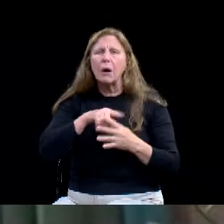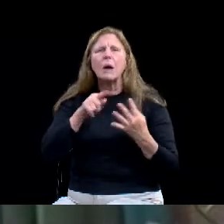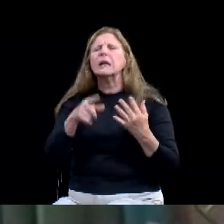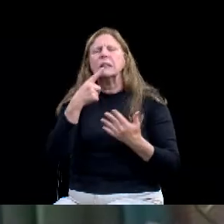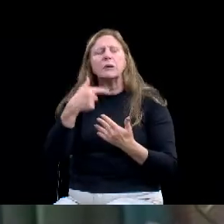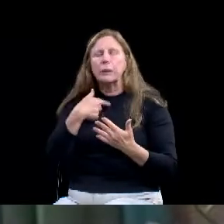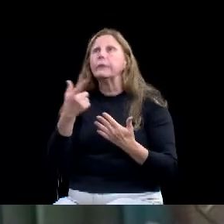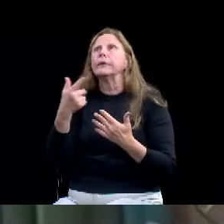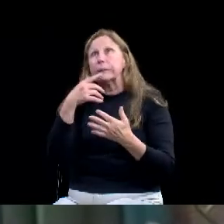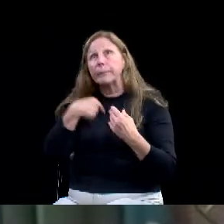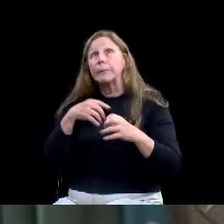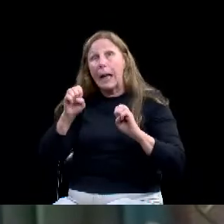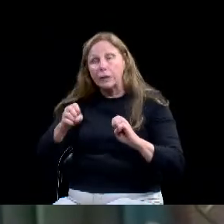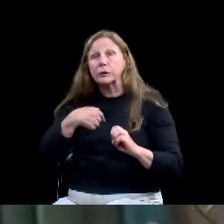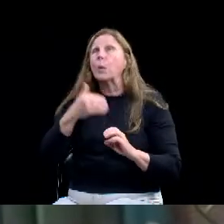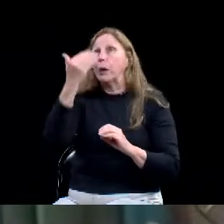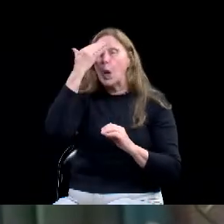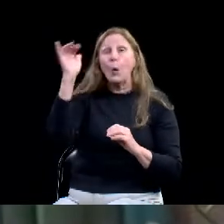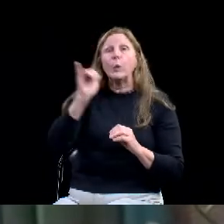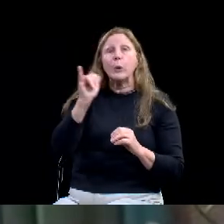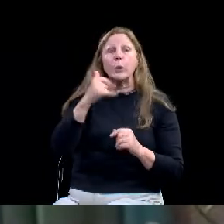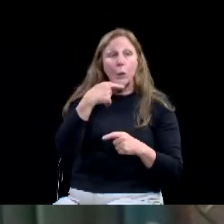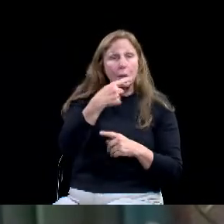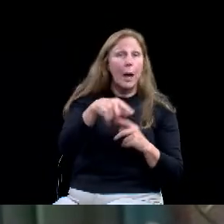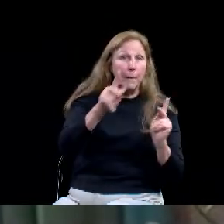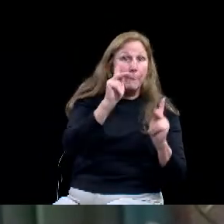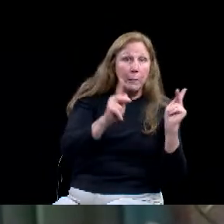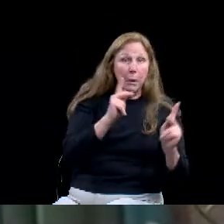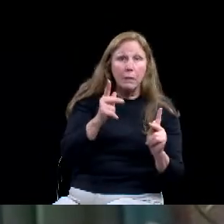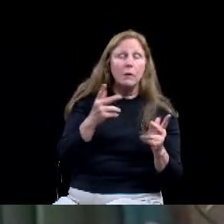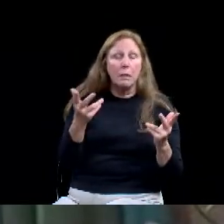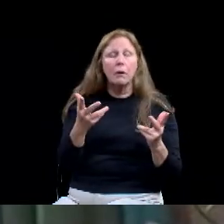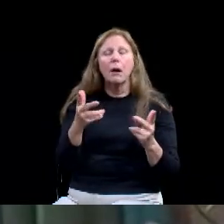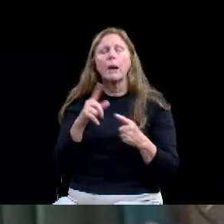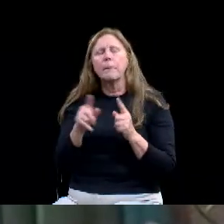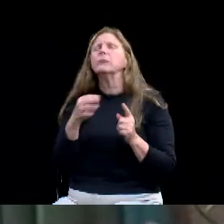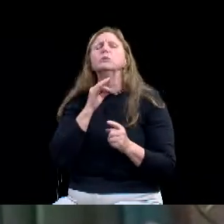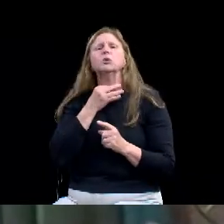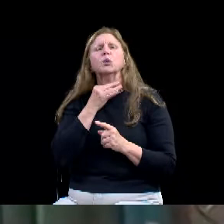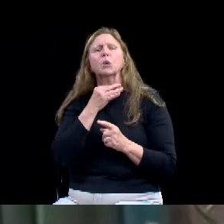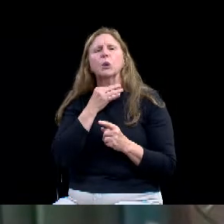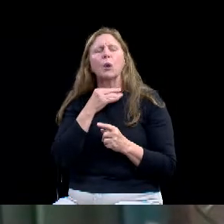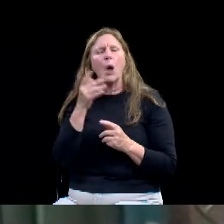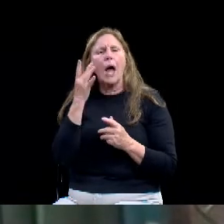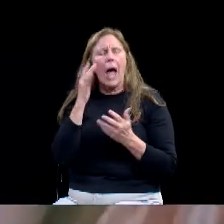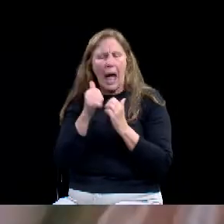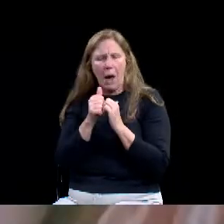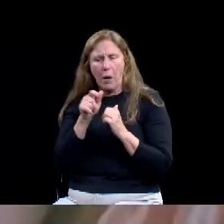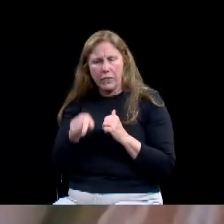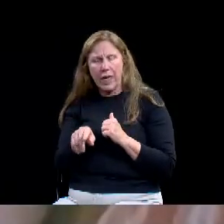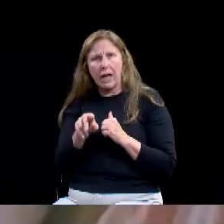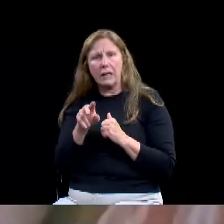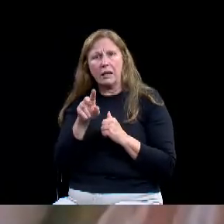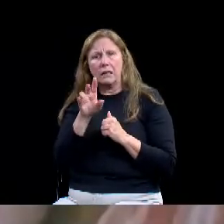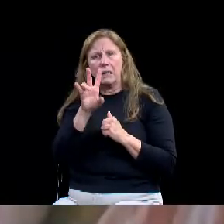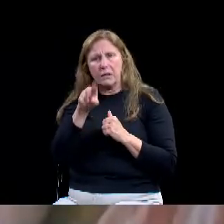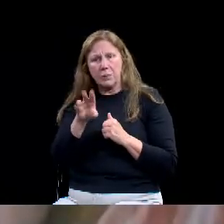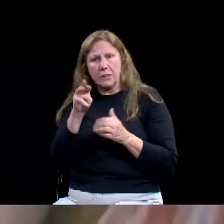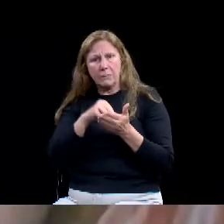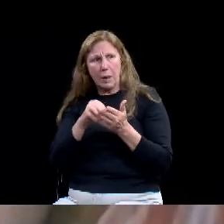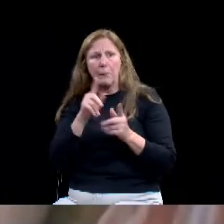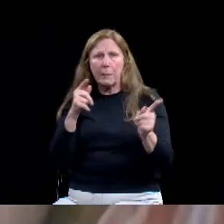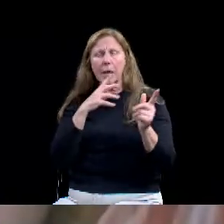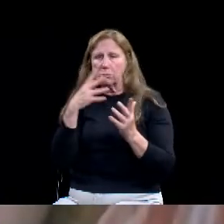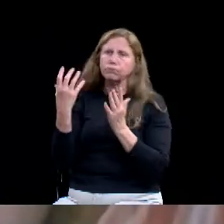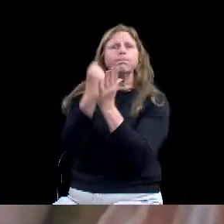um, really take advantage of this 7.7 million that we have access to right now. Yes. So we have been reevaluating